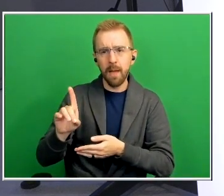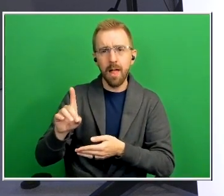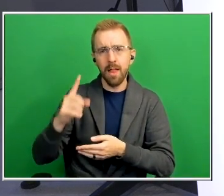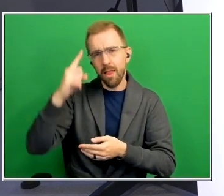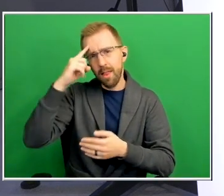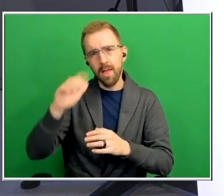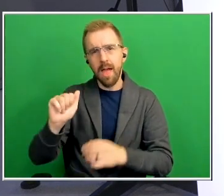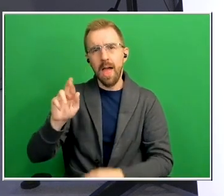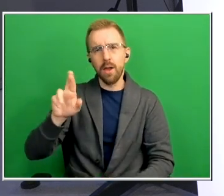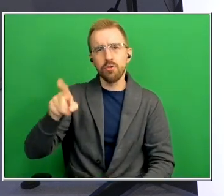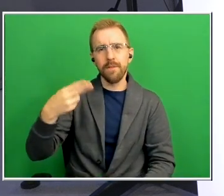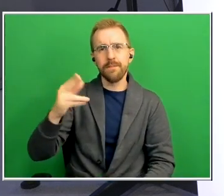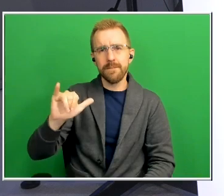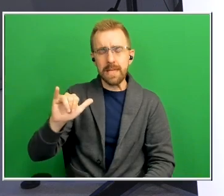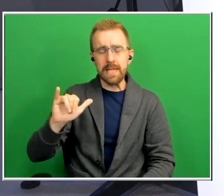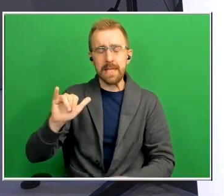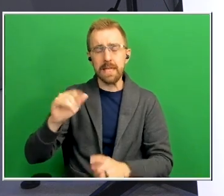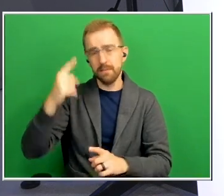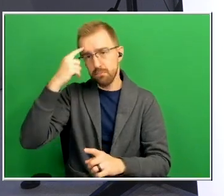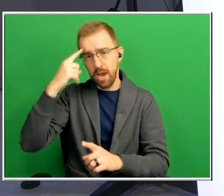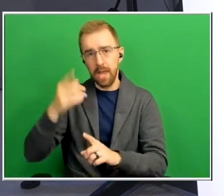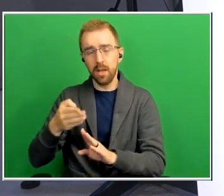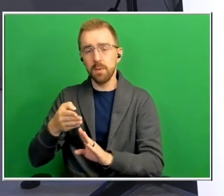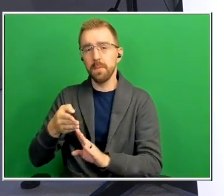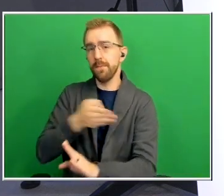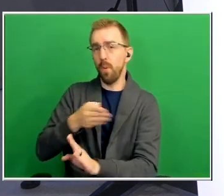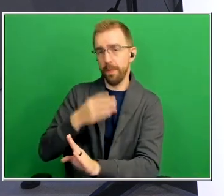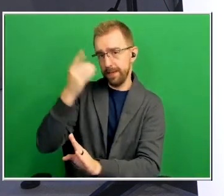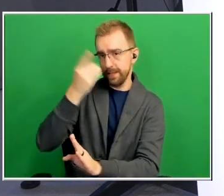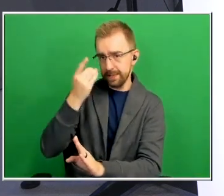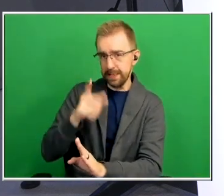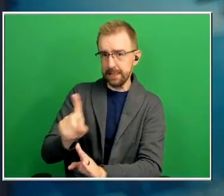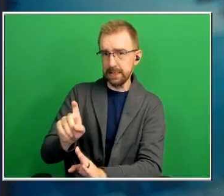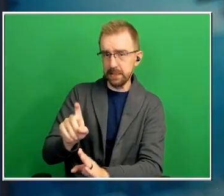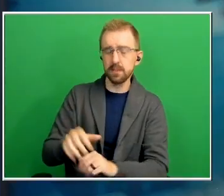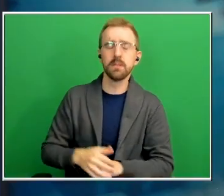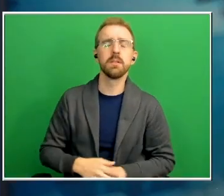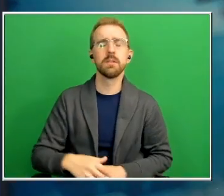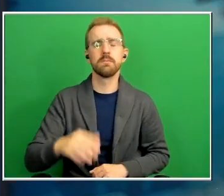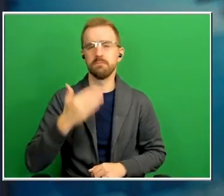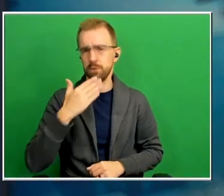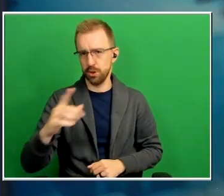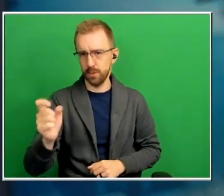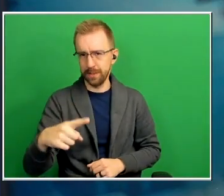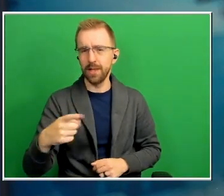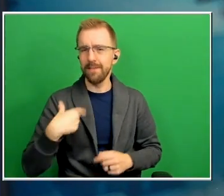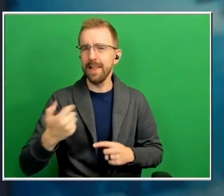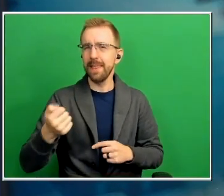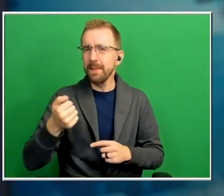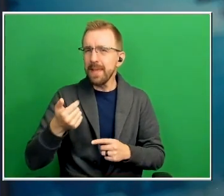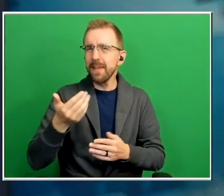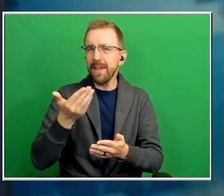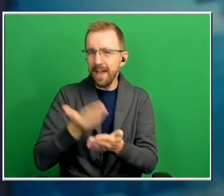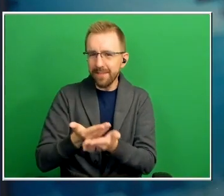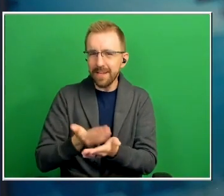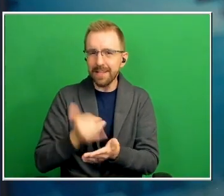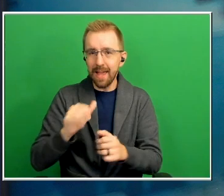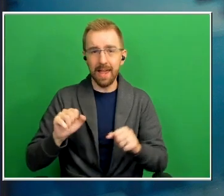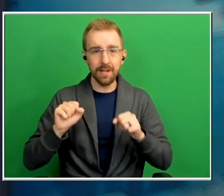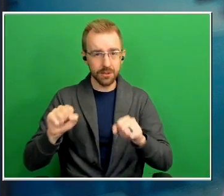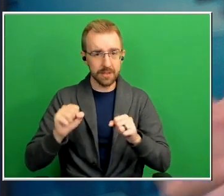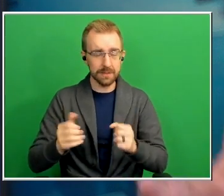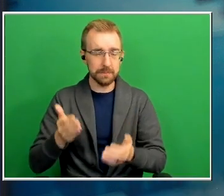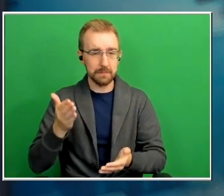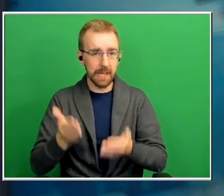its pre-disease condition good question so there is a little evidence that that exercise may slow down